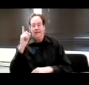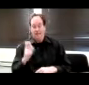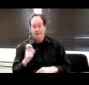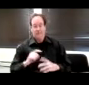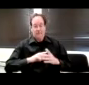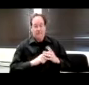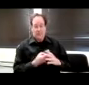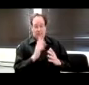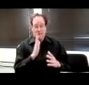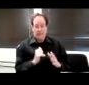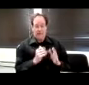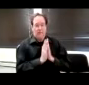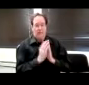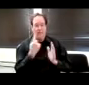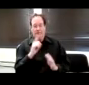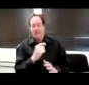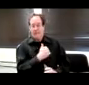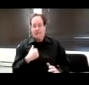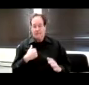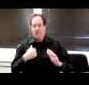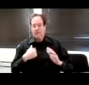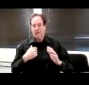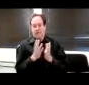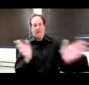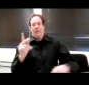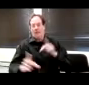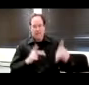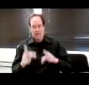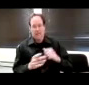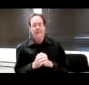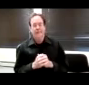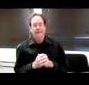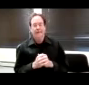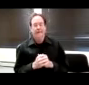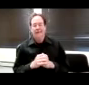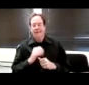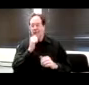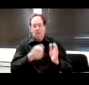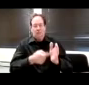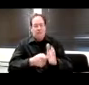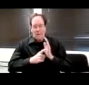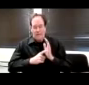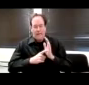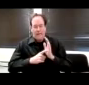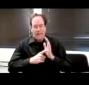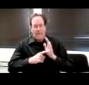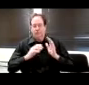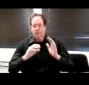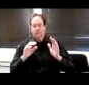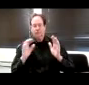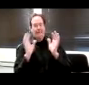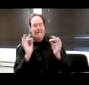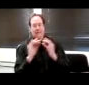by a request from a member of the public. So, there is not a requirement to caption things